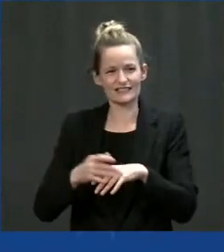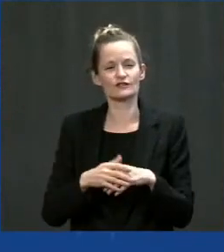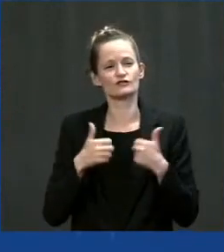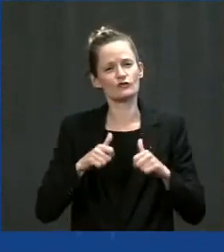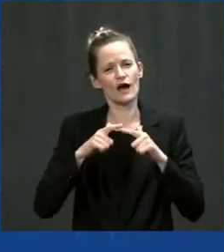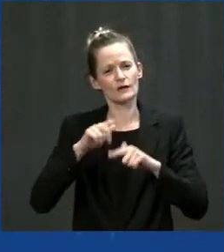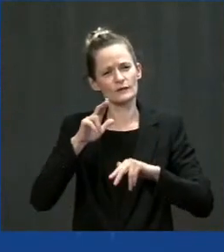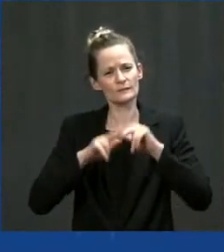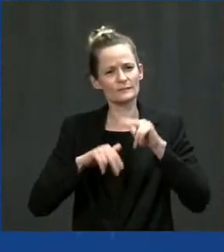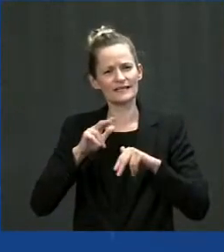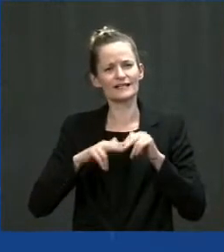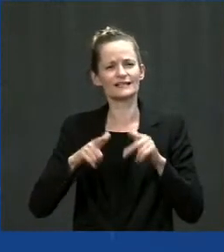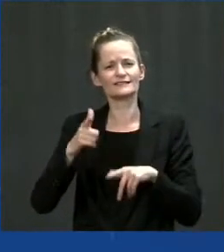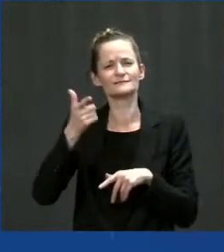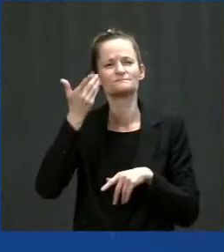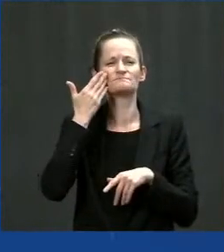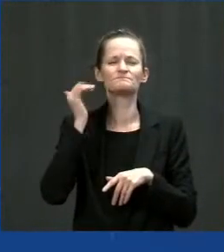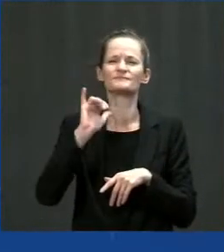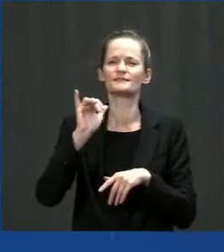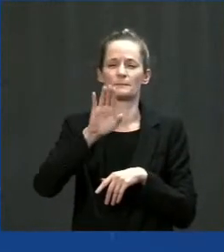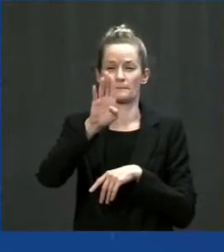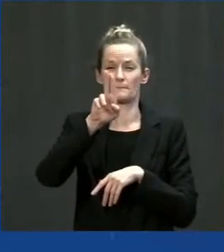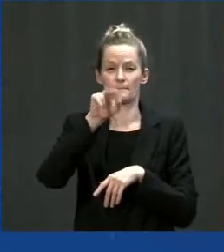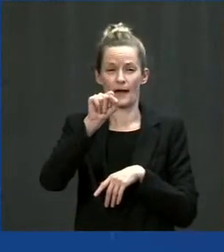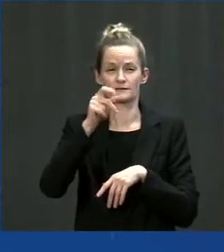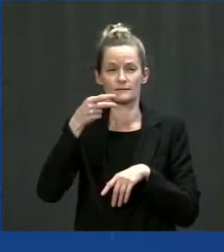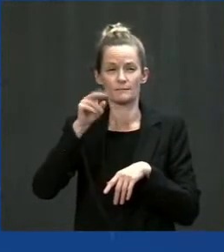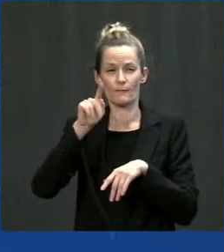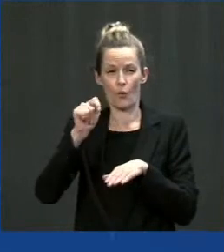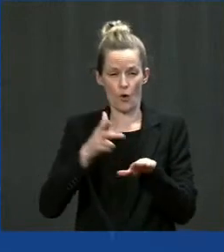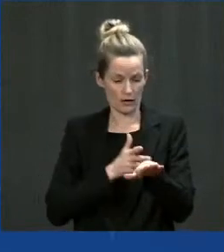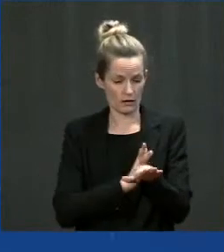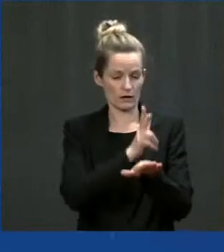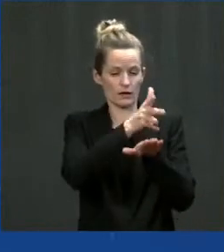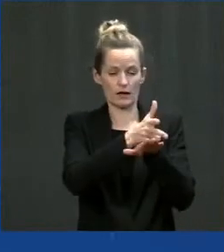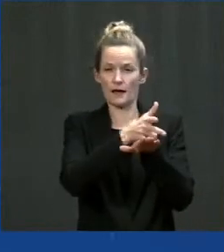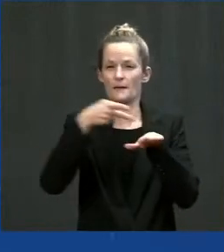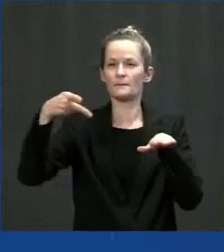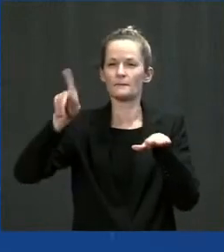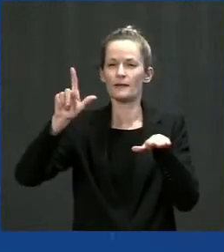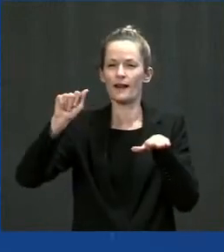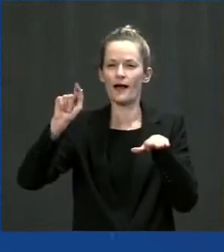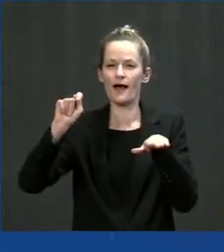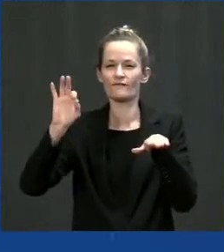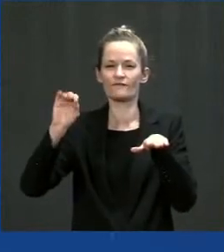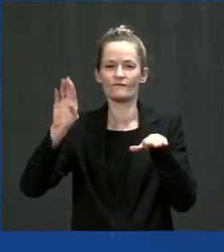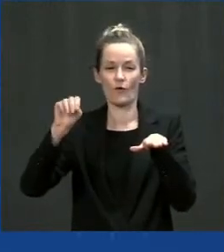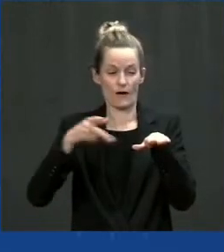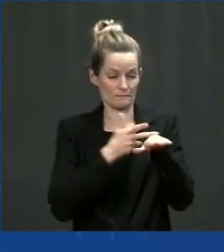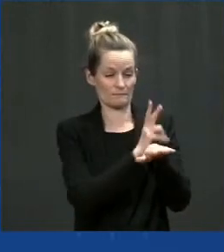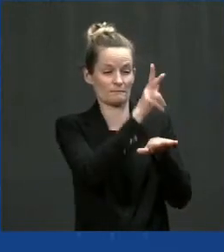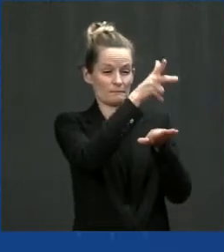was in Carolina looking at a factory where they're making not only school buses, but also,